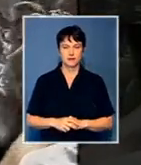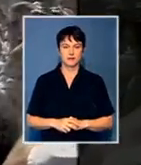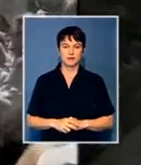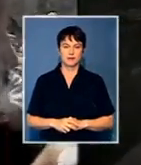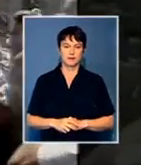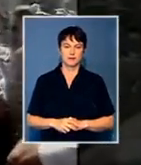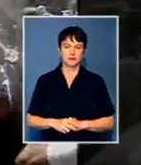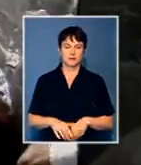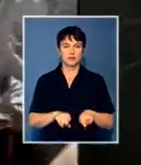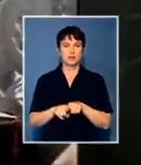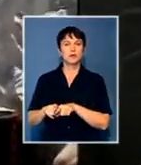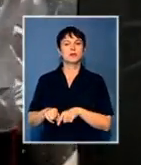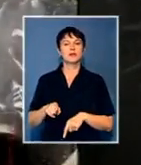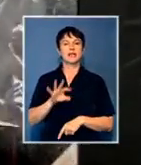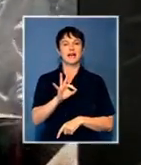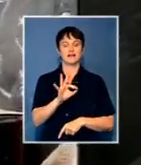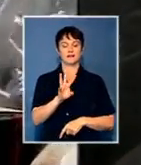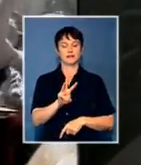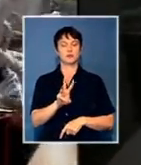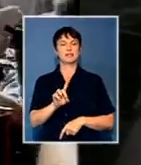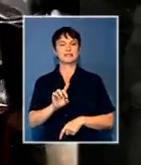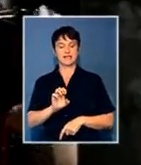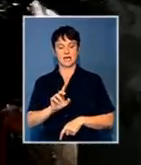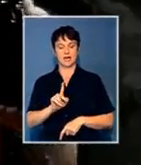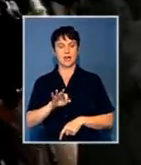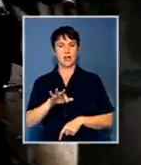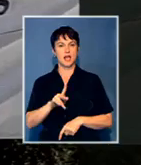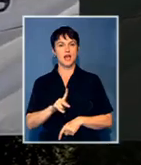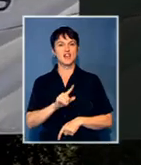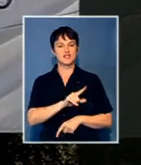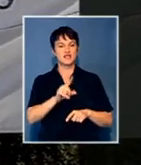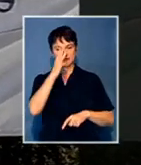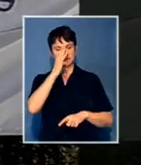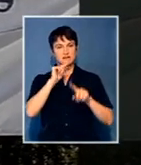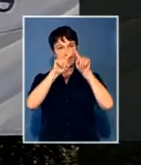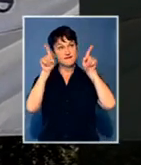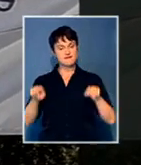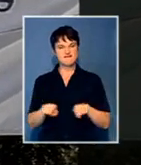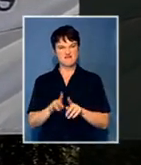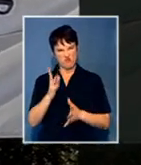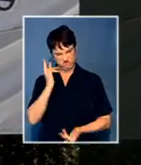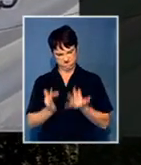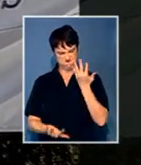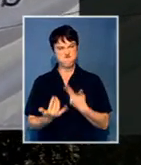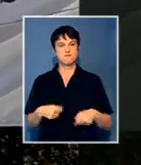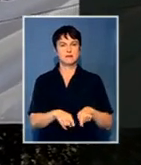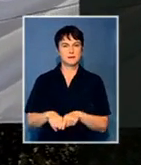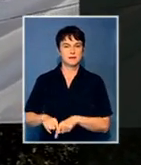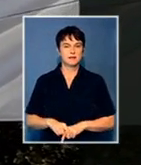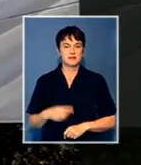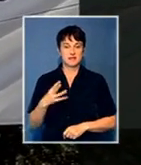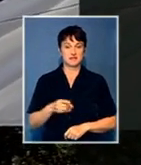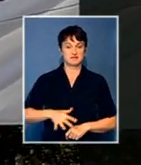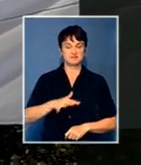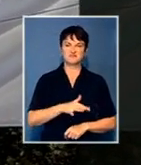A poster of state president, F.W. de Klerk, suffered a similar fate. While folk starters voiced their